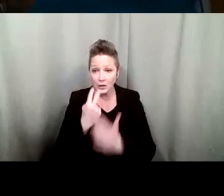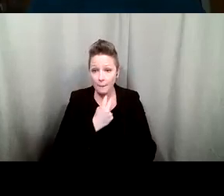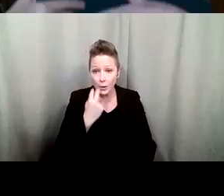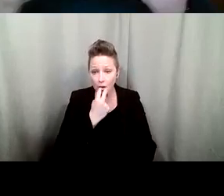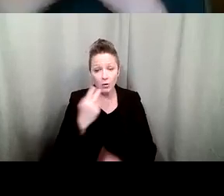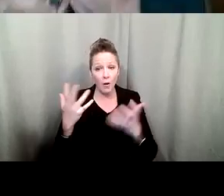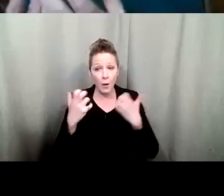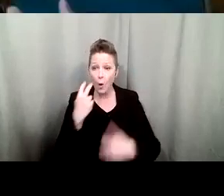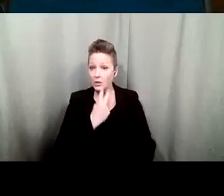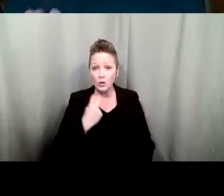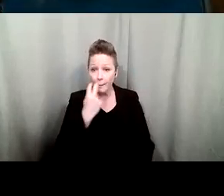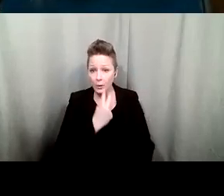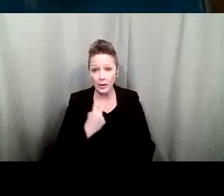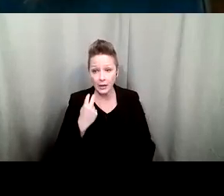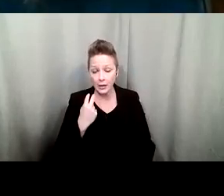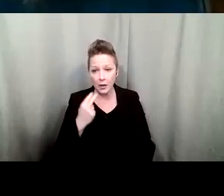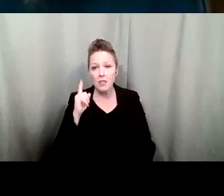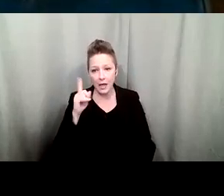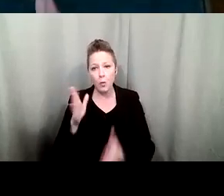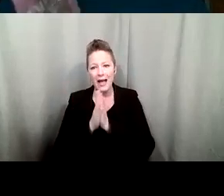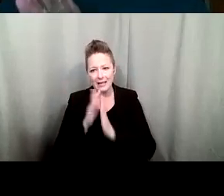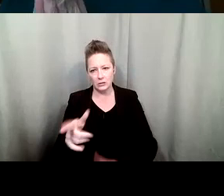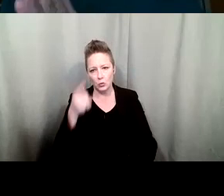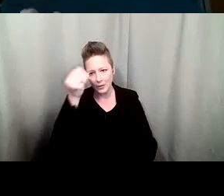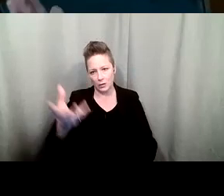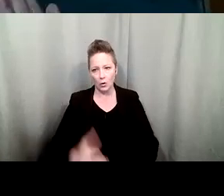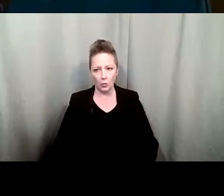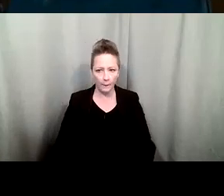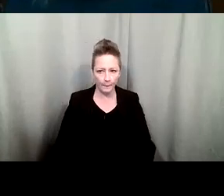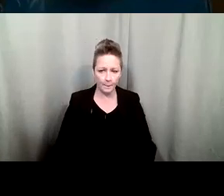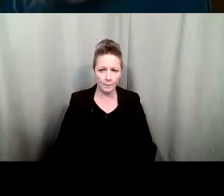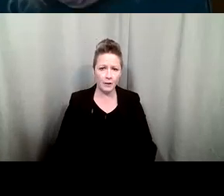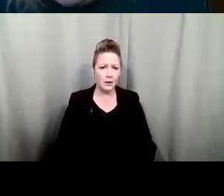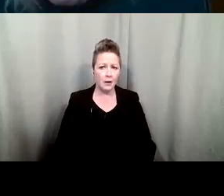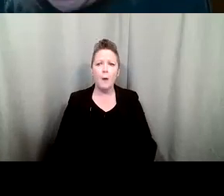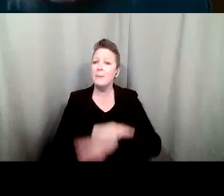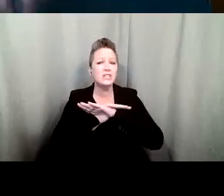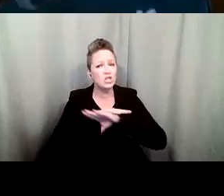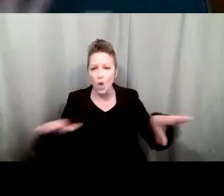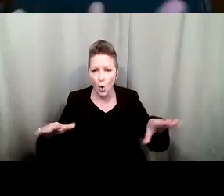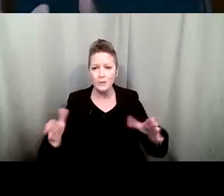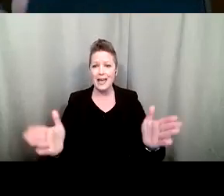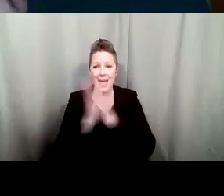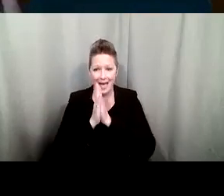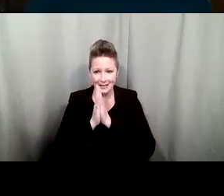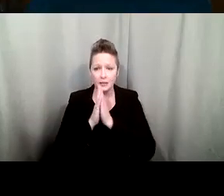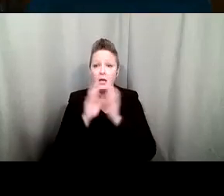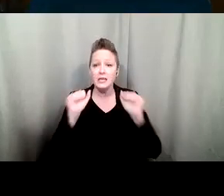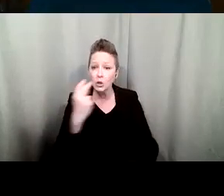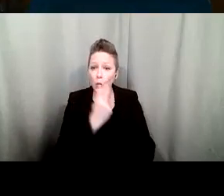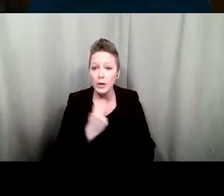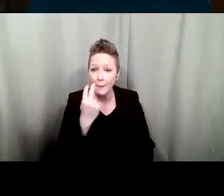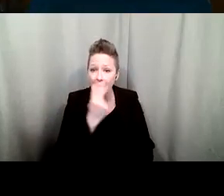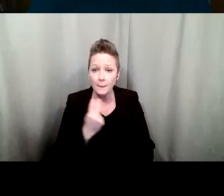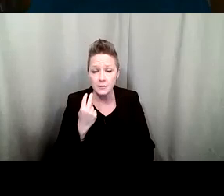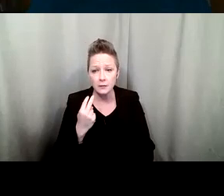look free, they will probably ask you. But please do not say, can you read my lips? Because I'm setting them up